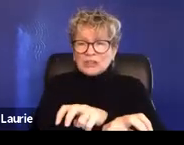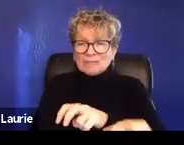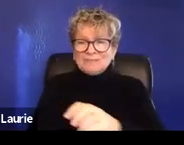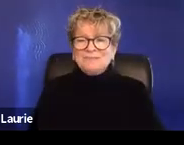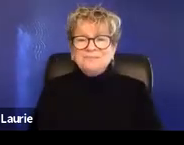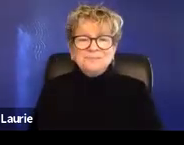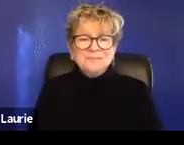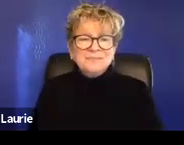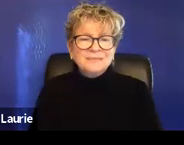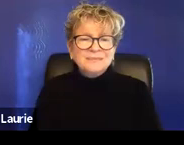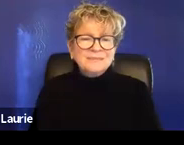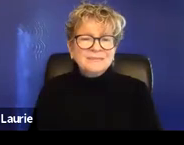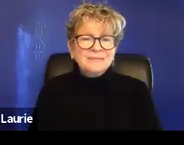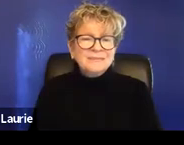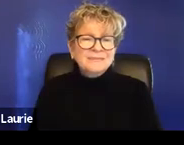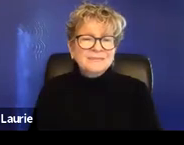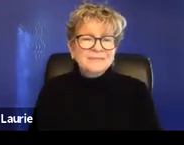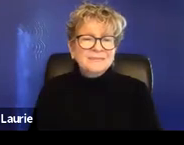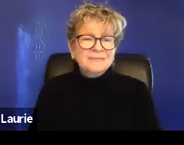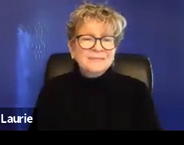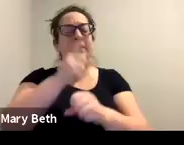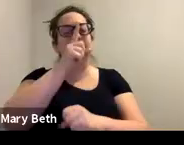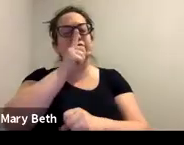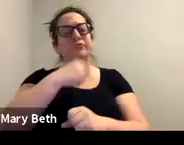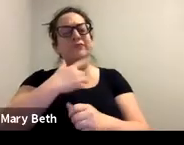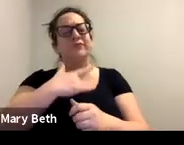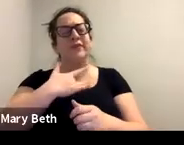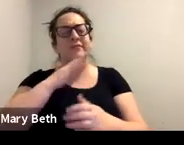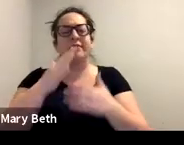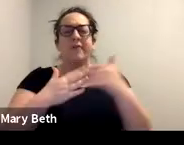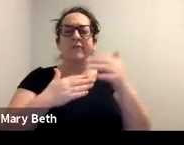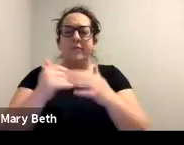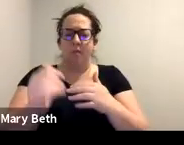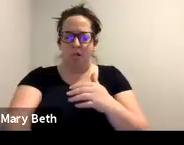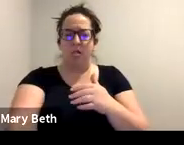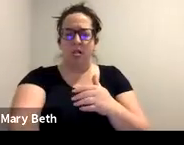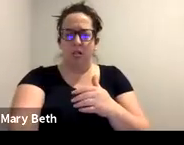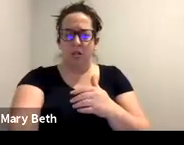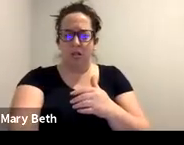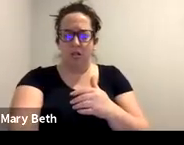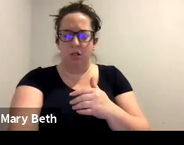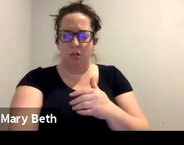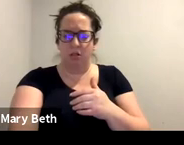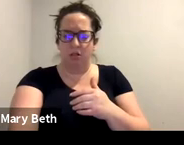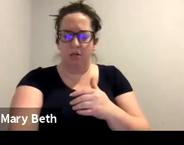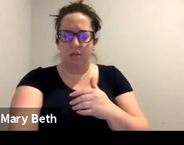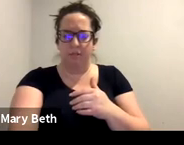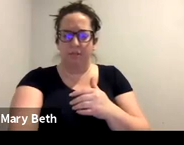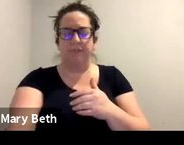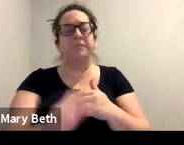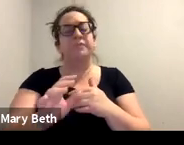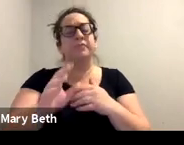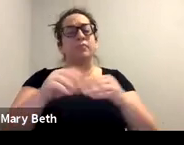feel comfortable, um, providing those letters that, uh, help, uh, survivor, um,